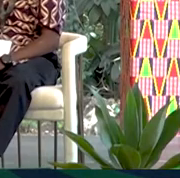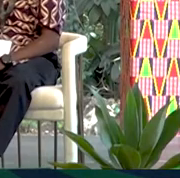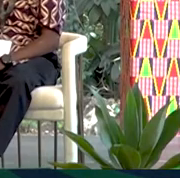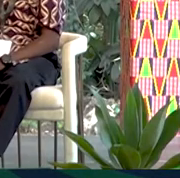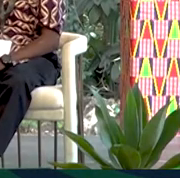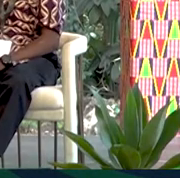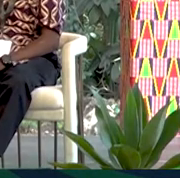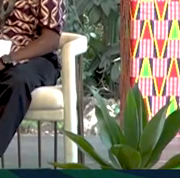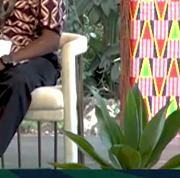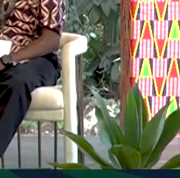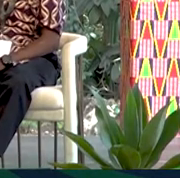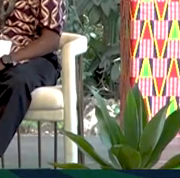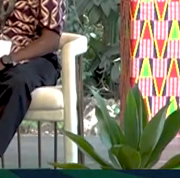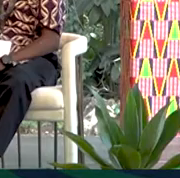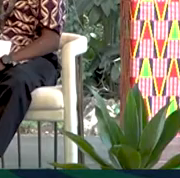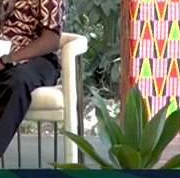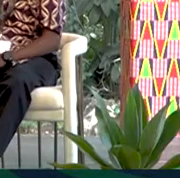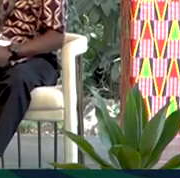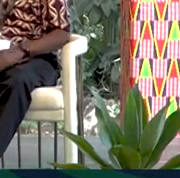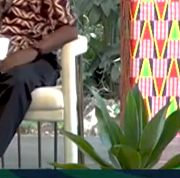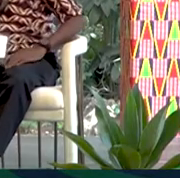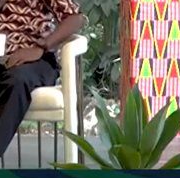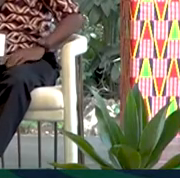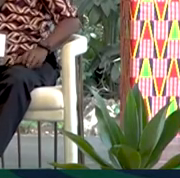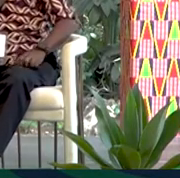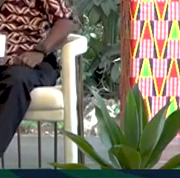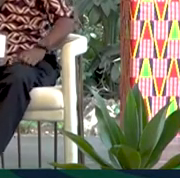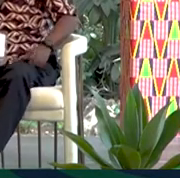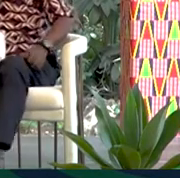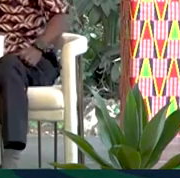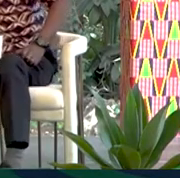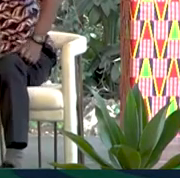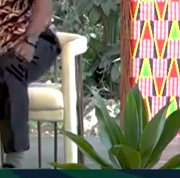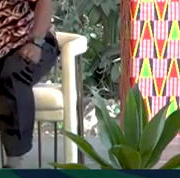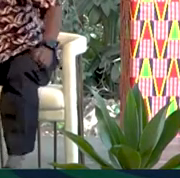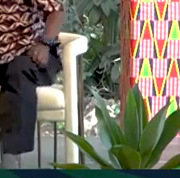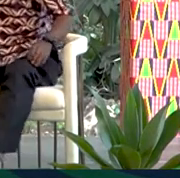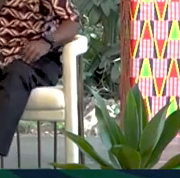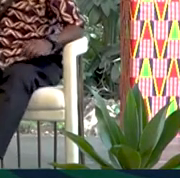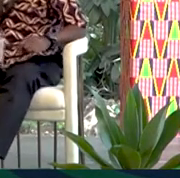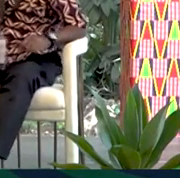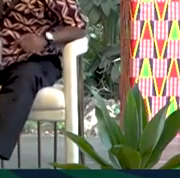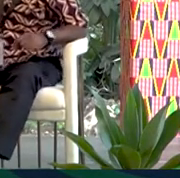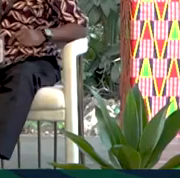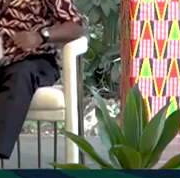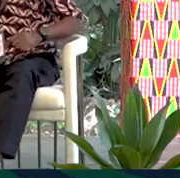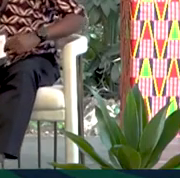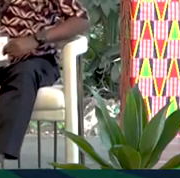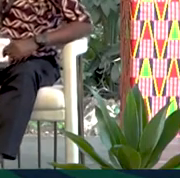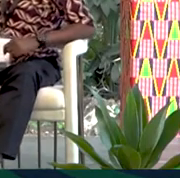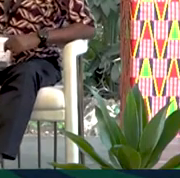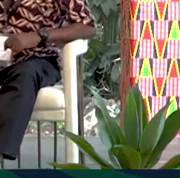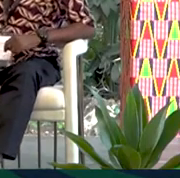thinking about and I said I work my research is on kanga and or less so and you know there's a reason why we use less so and kanga and which one is more Kenyan how many